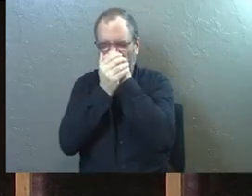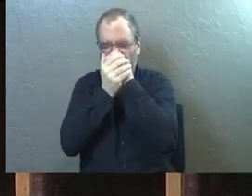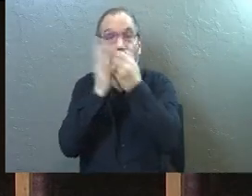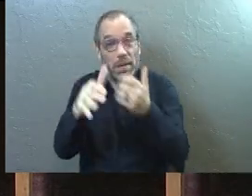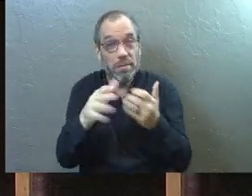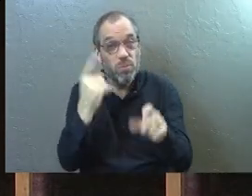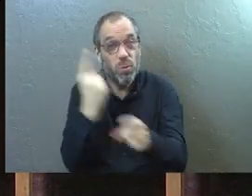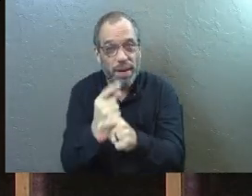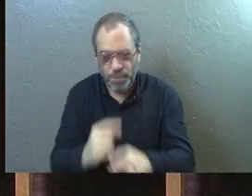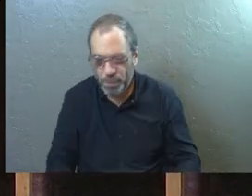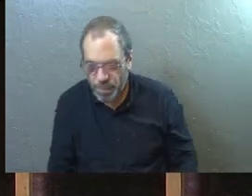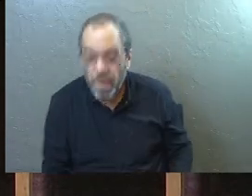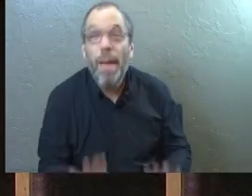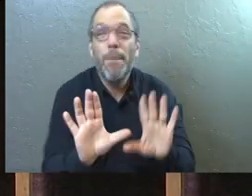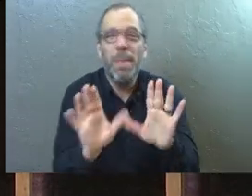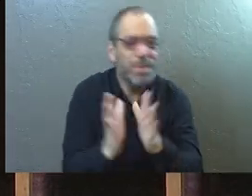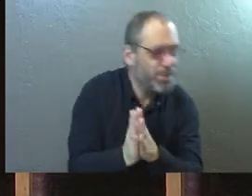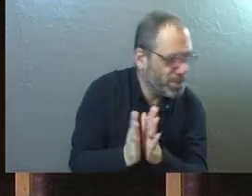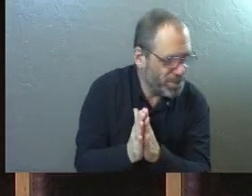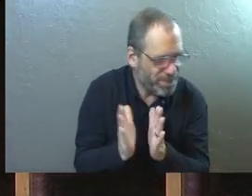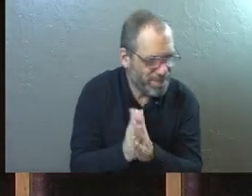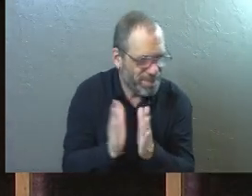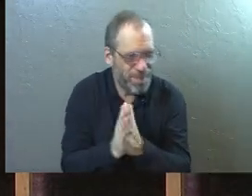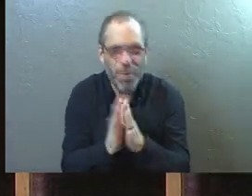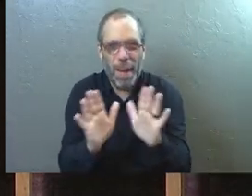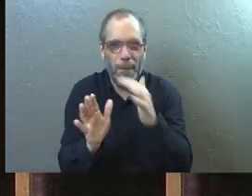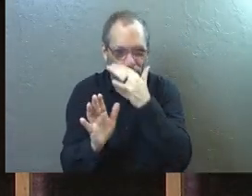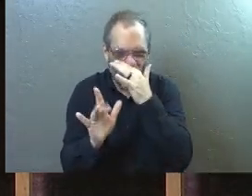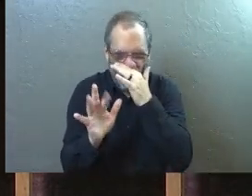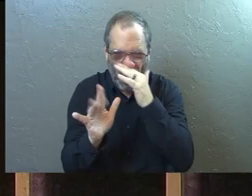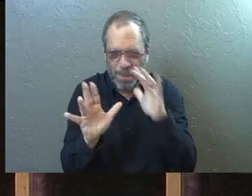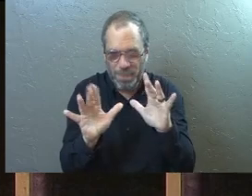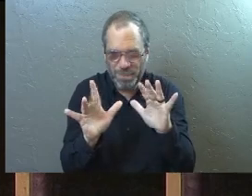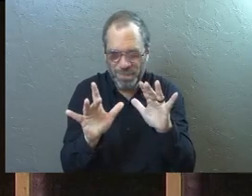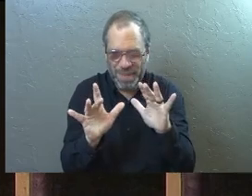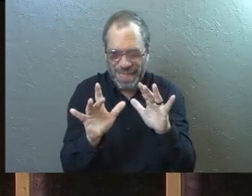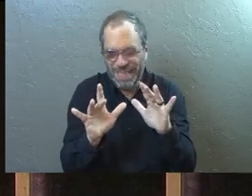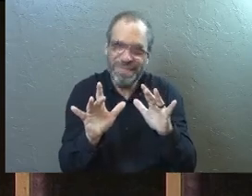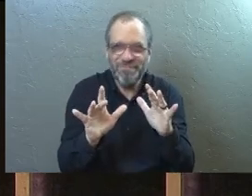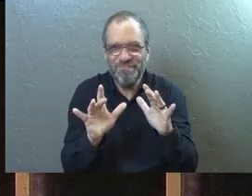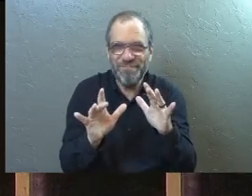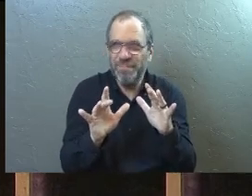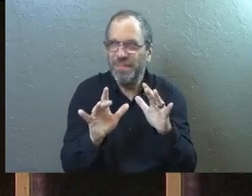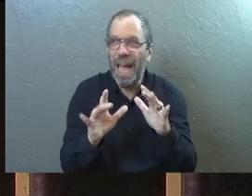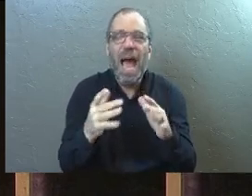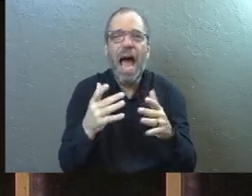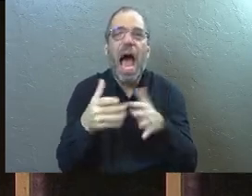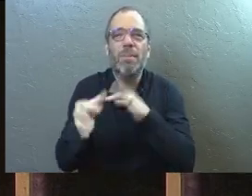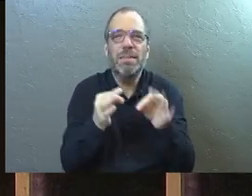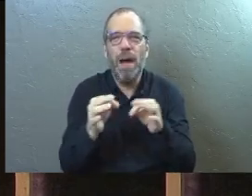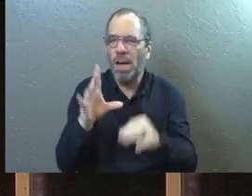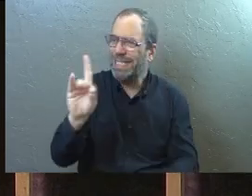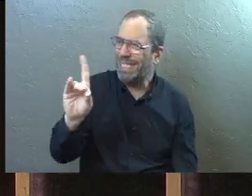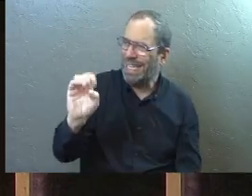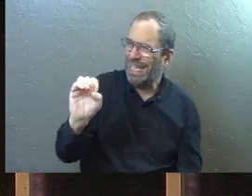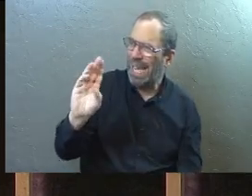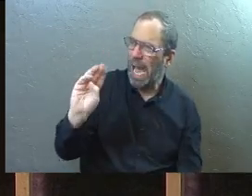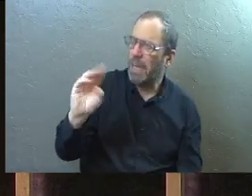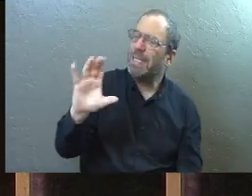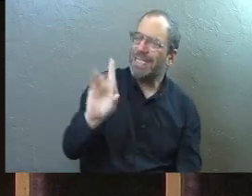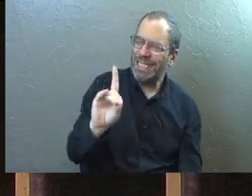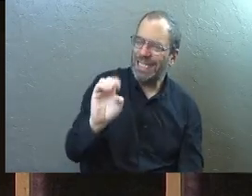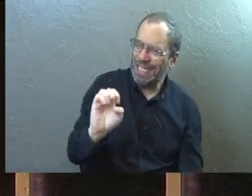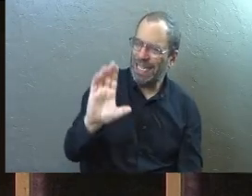She's right. So I'm going to do a little spot right now. And this, this next, I'm going to talk about decomposition for a minute.